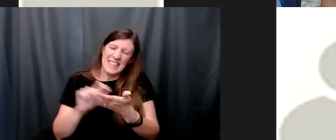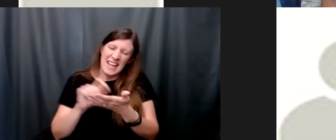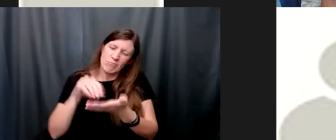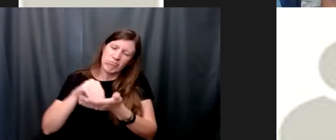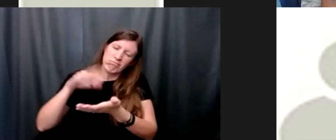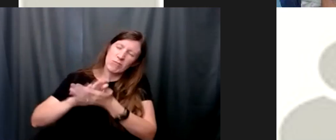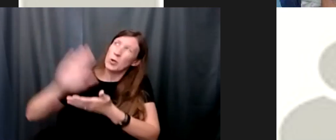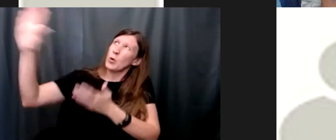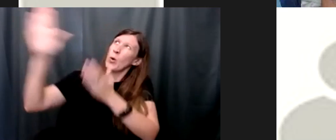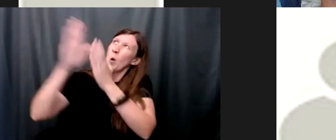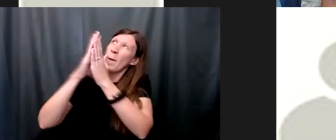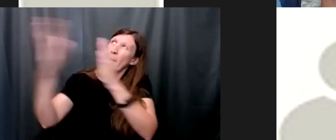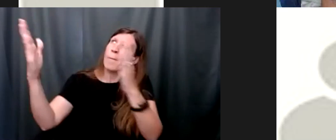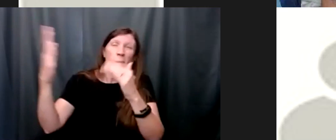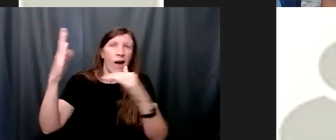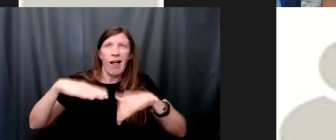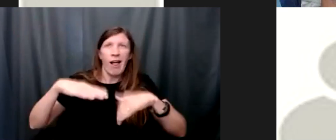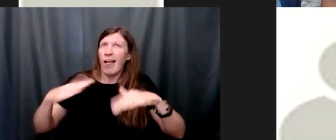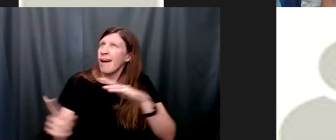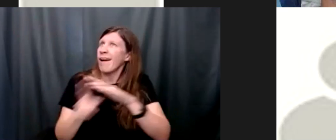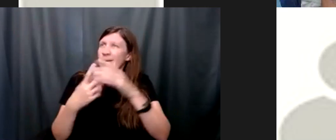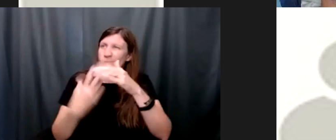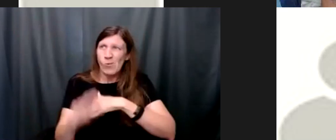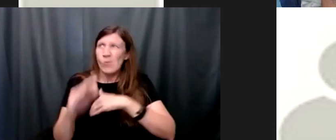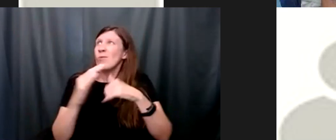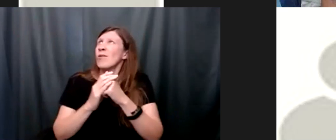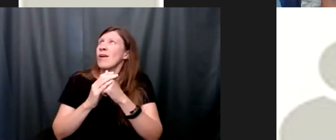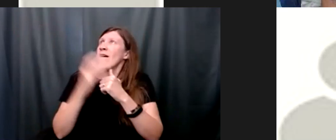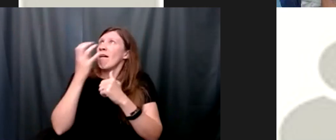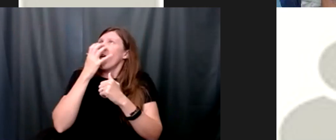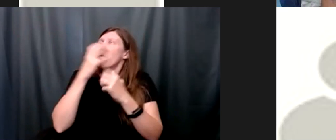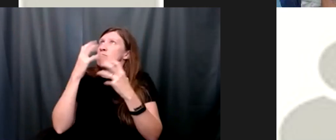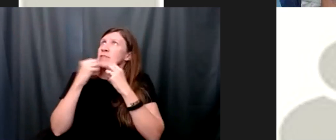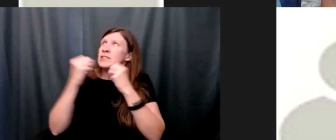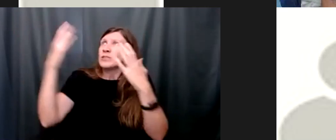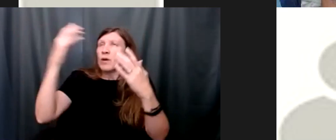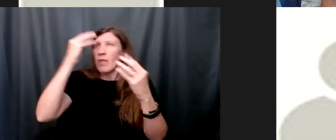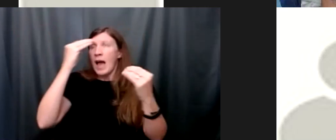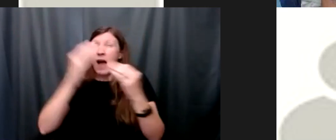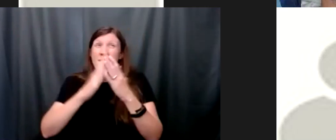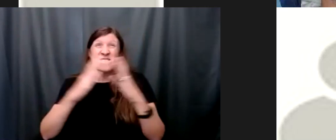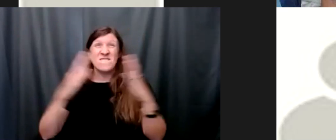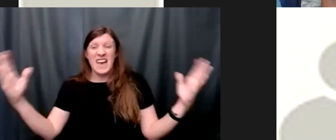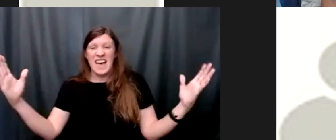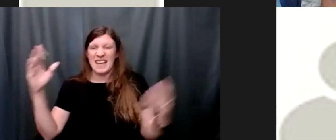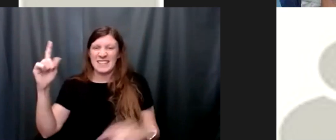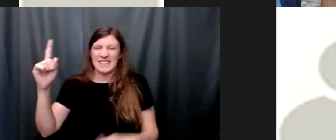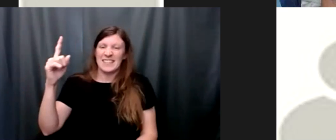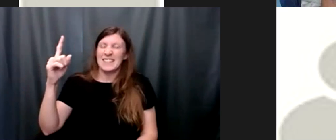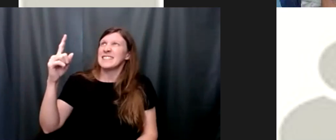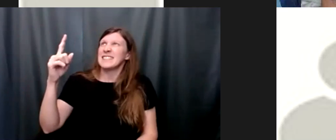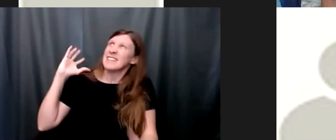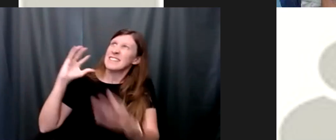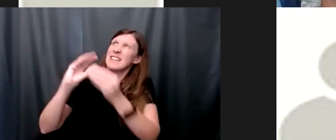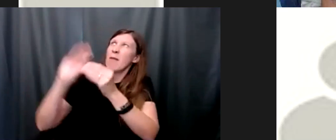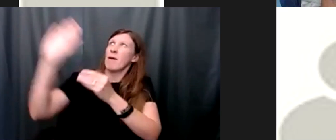precious to me how your thoughts god how vast is the sum of them think about that god thinks about